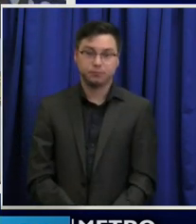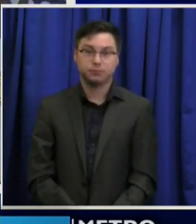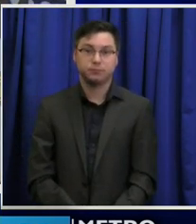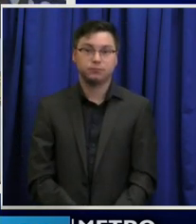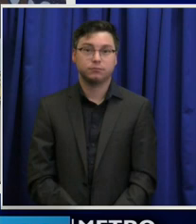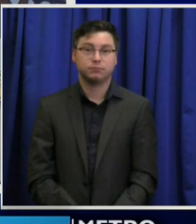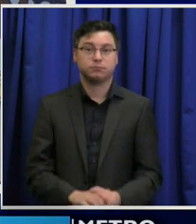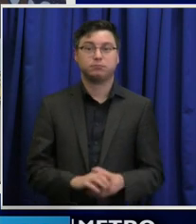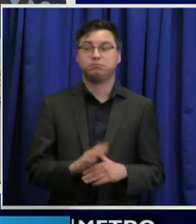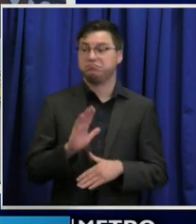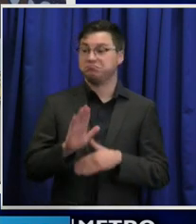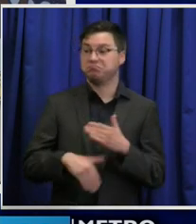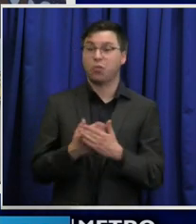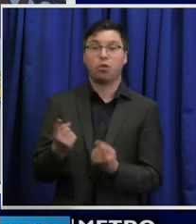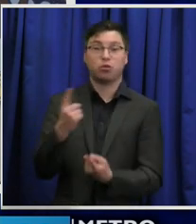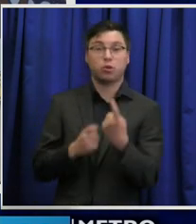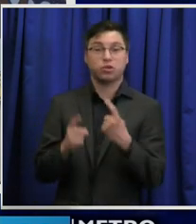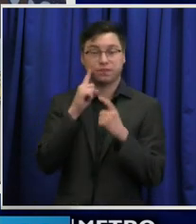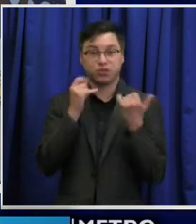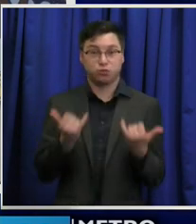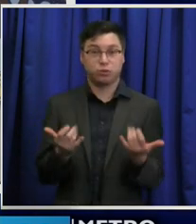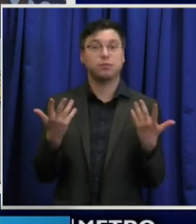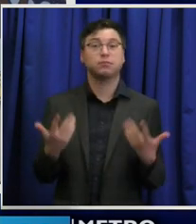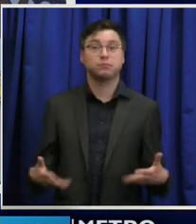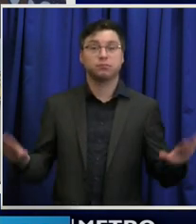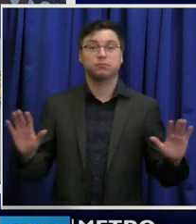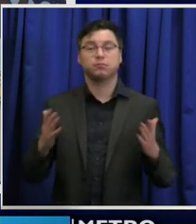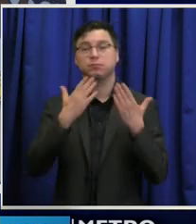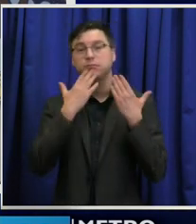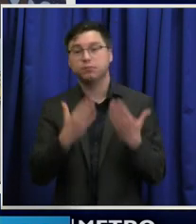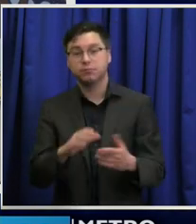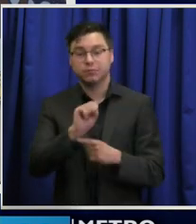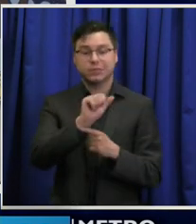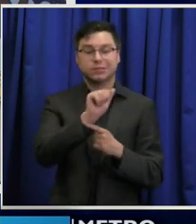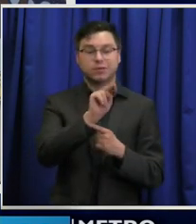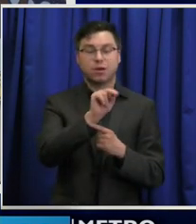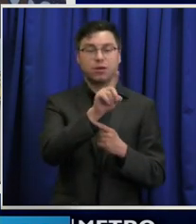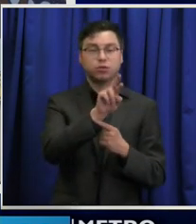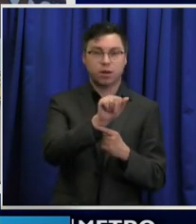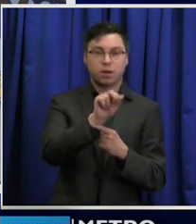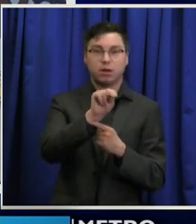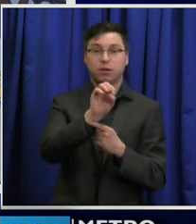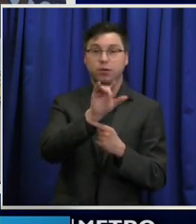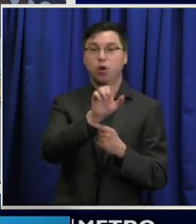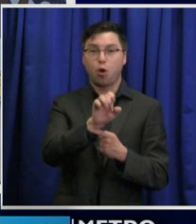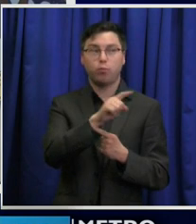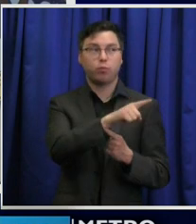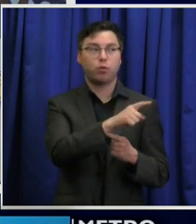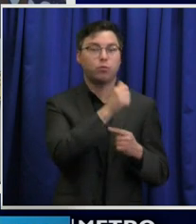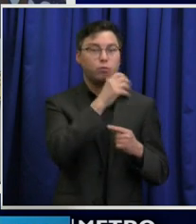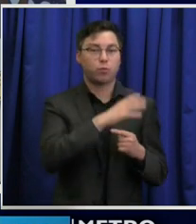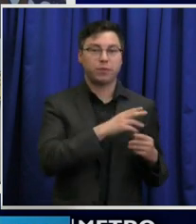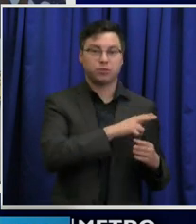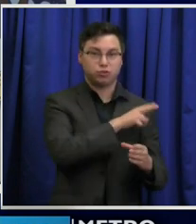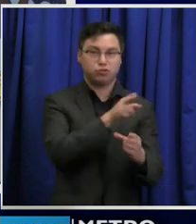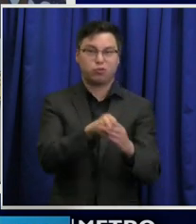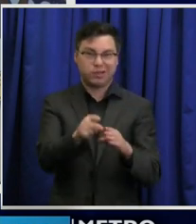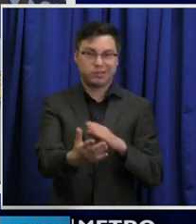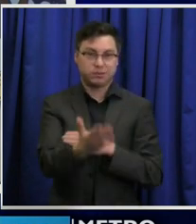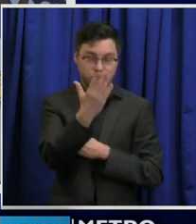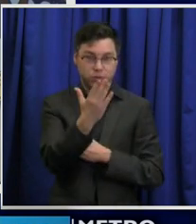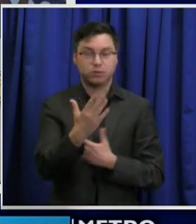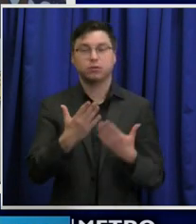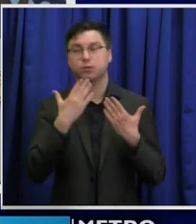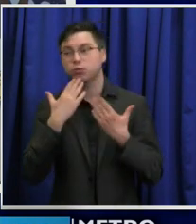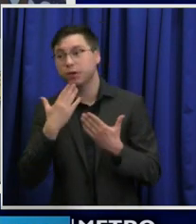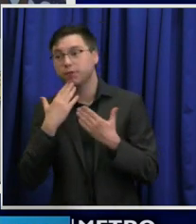Those are all the questions we have today. I'd like to thank Sondra Noble for joining us this morning. Of course, we're